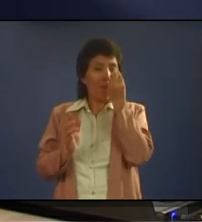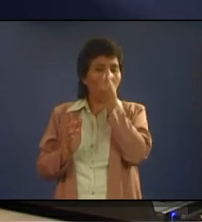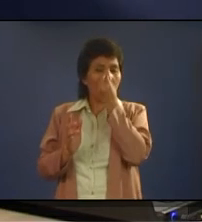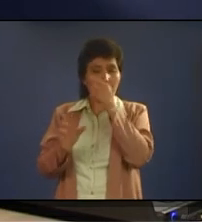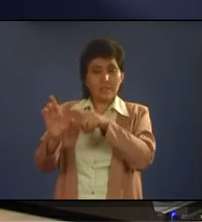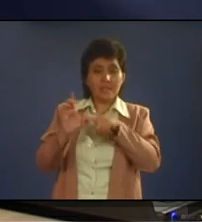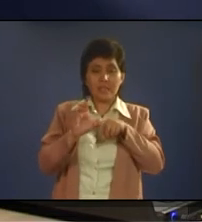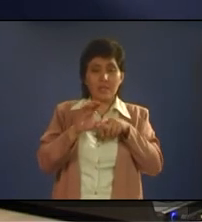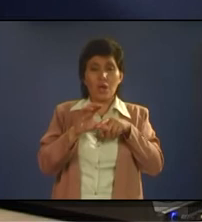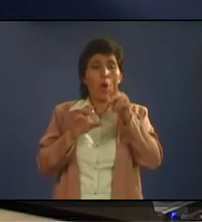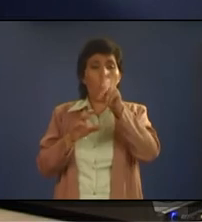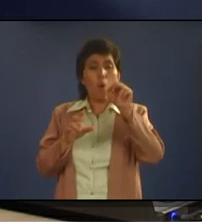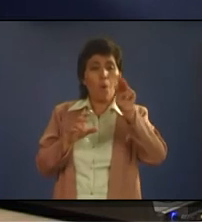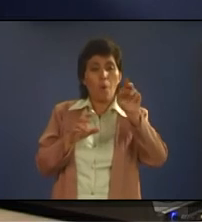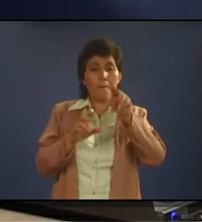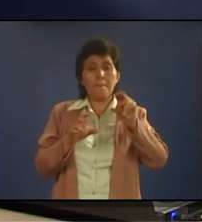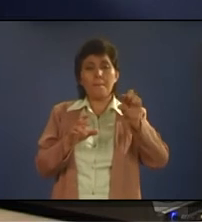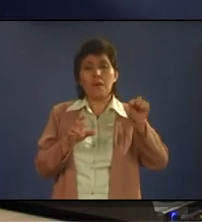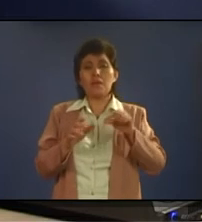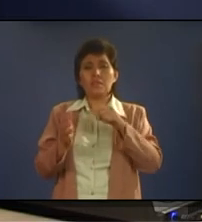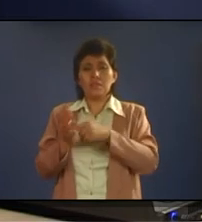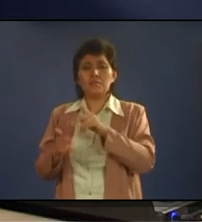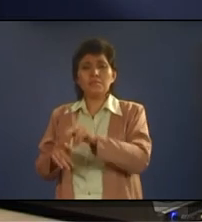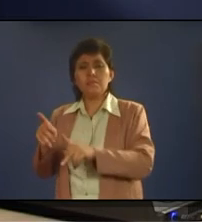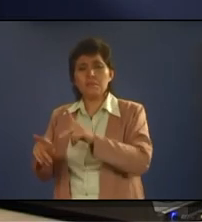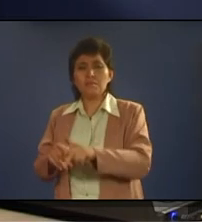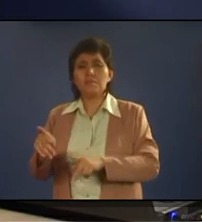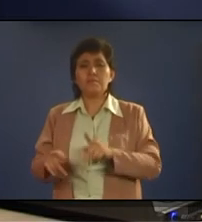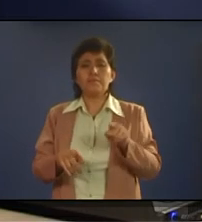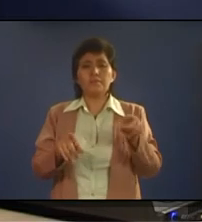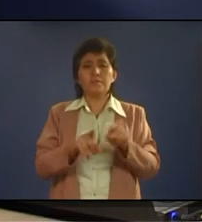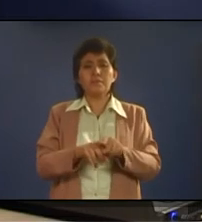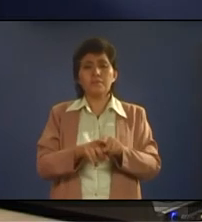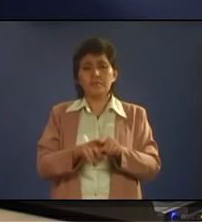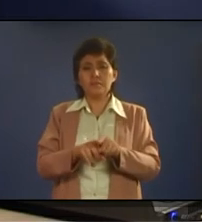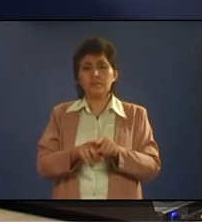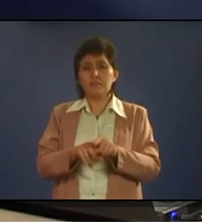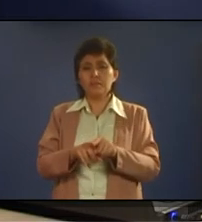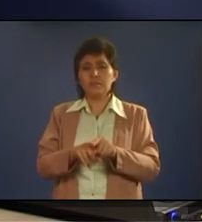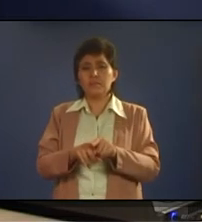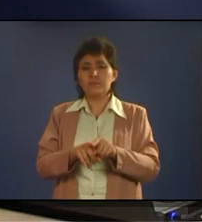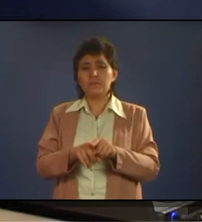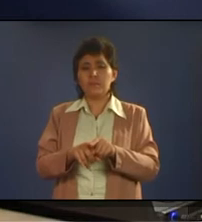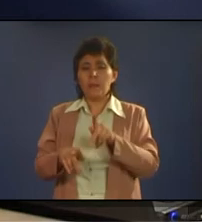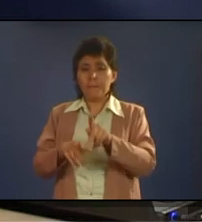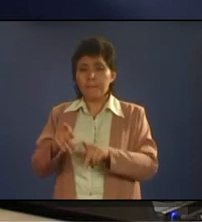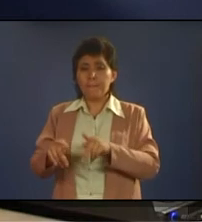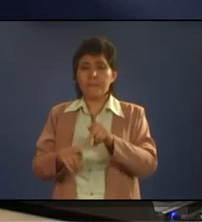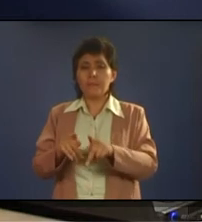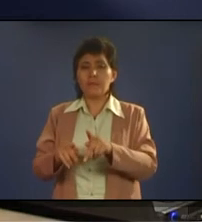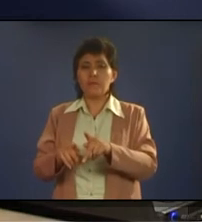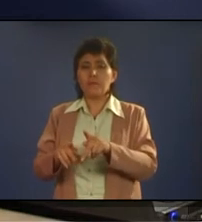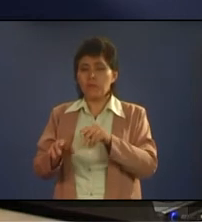now these people they have a kind of an aura we call it aura in influencing people